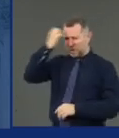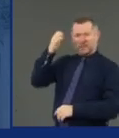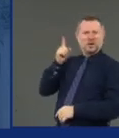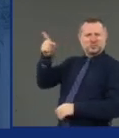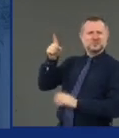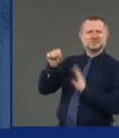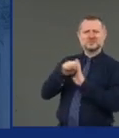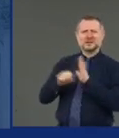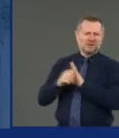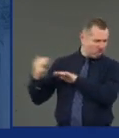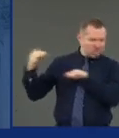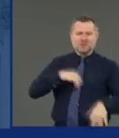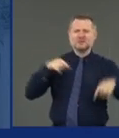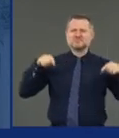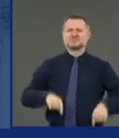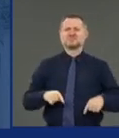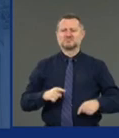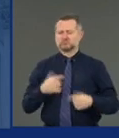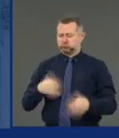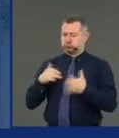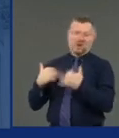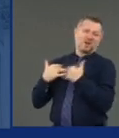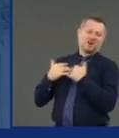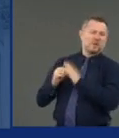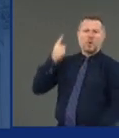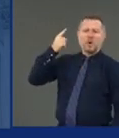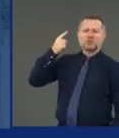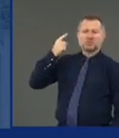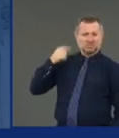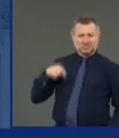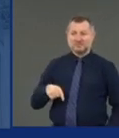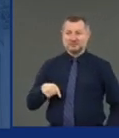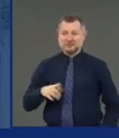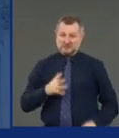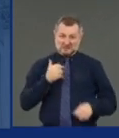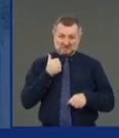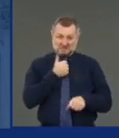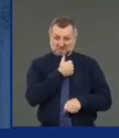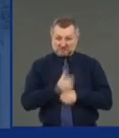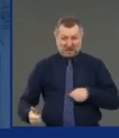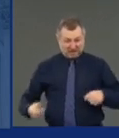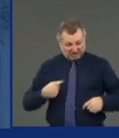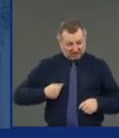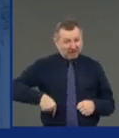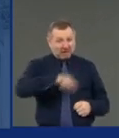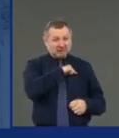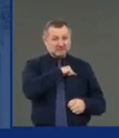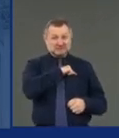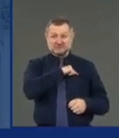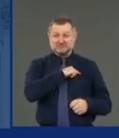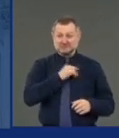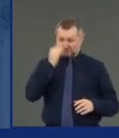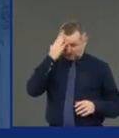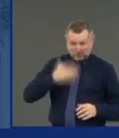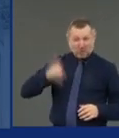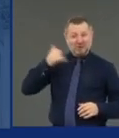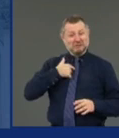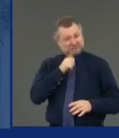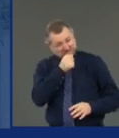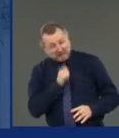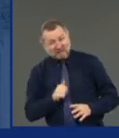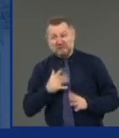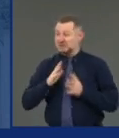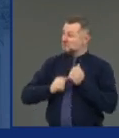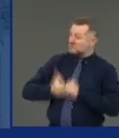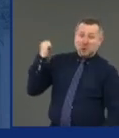now, you want to hold that against us? Because we bore the brunt of a